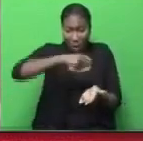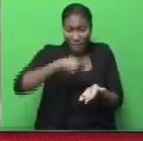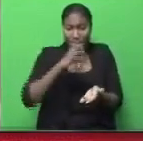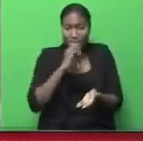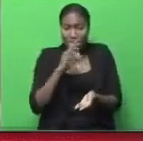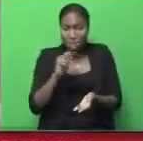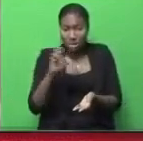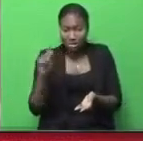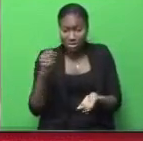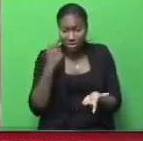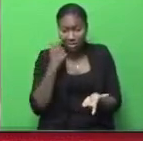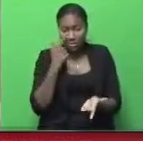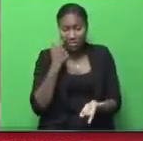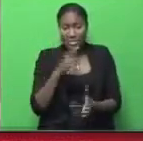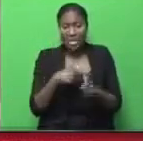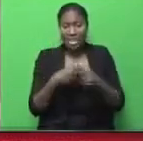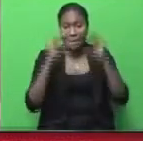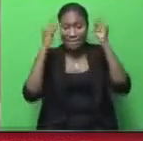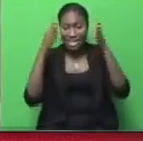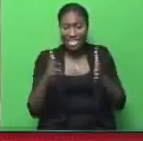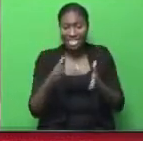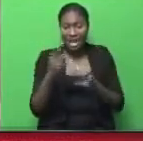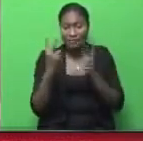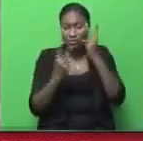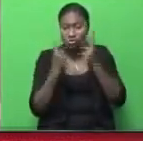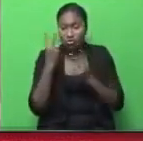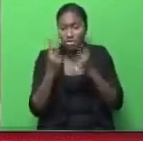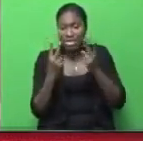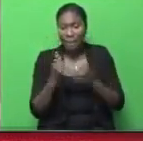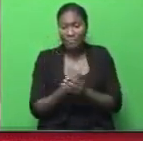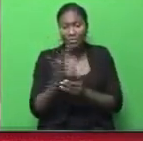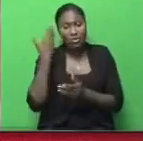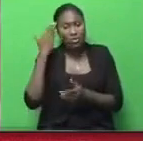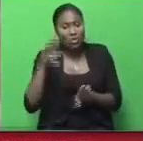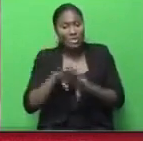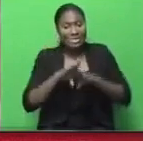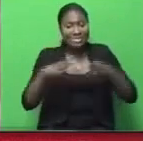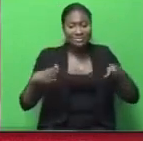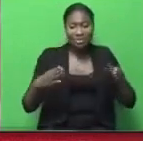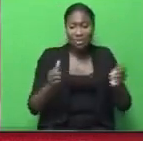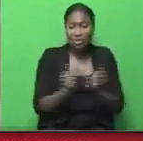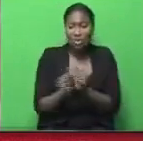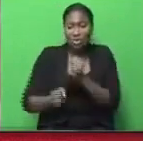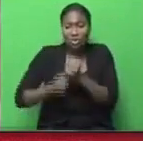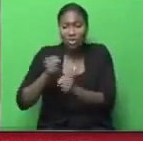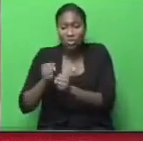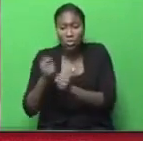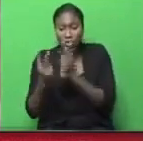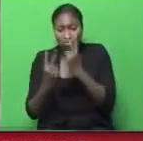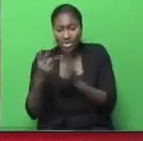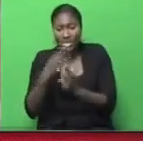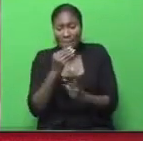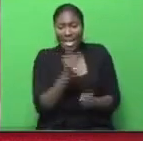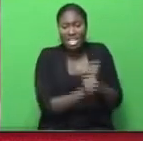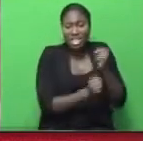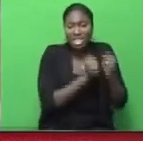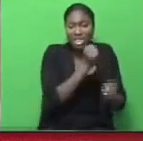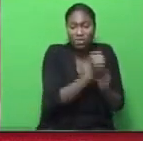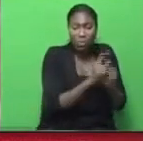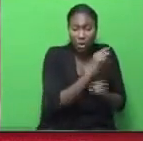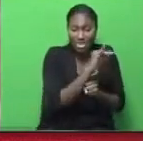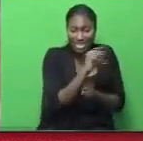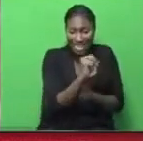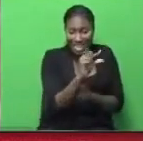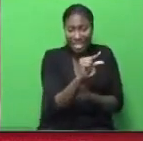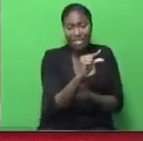Then there was the Minister of Tourism, who could not even differentiate between sport tourism and sporting tourism. I